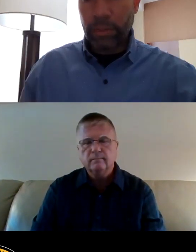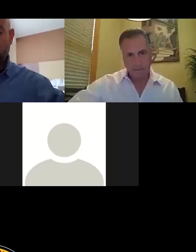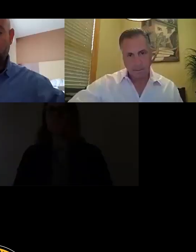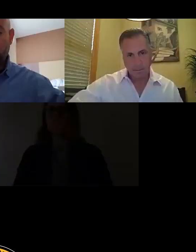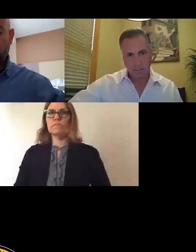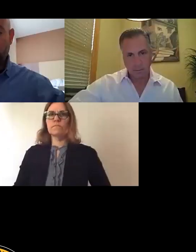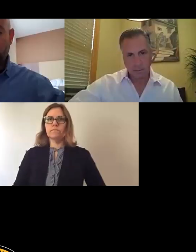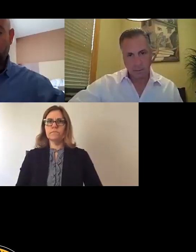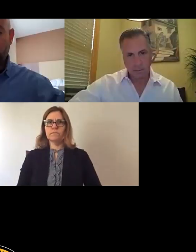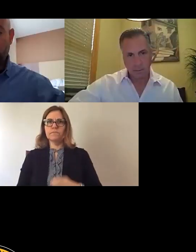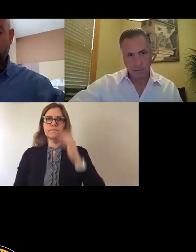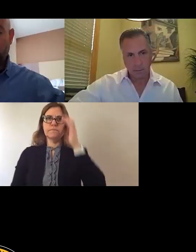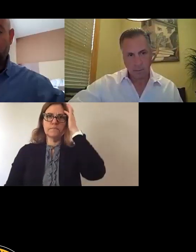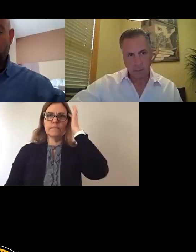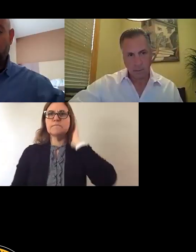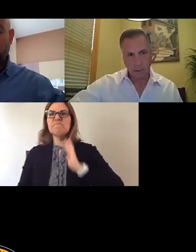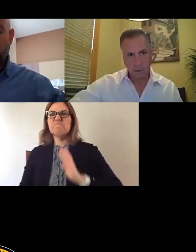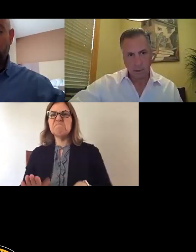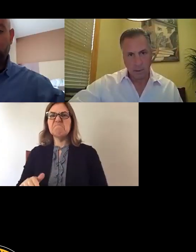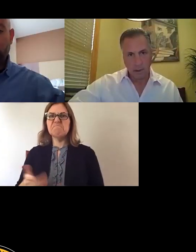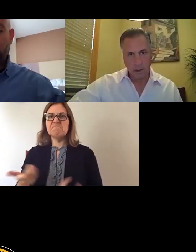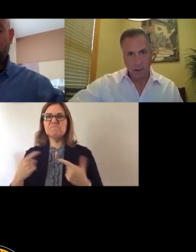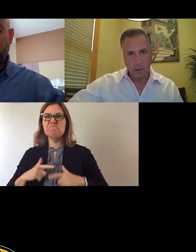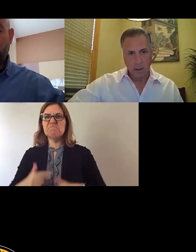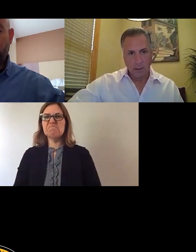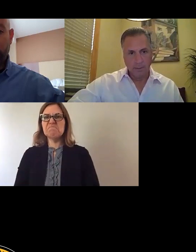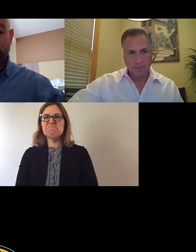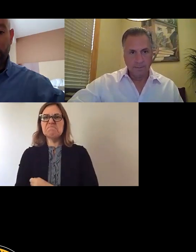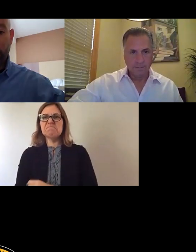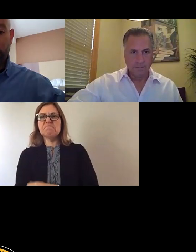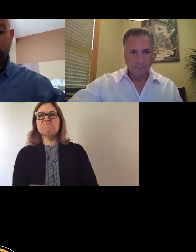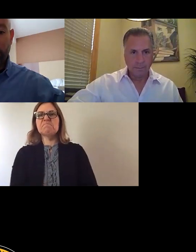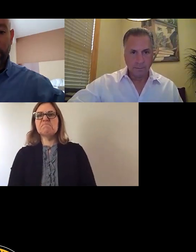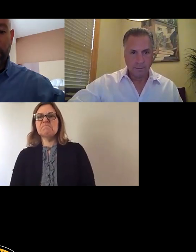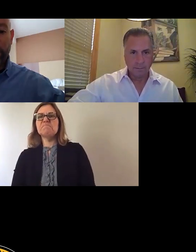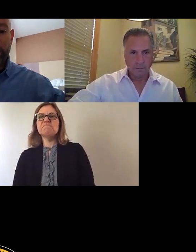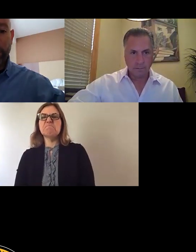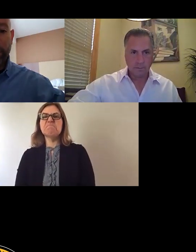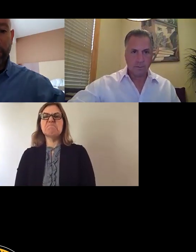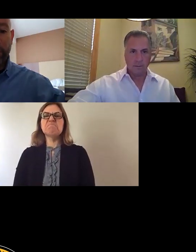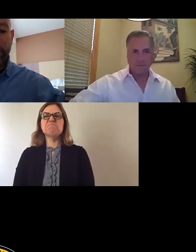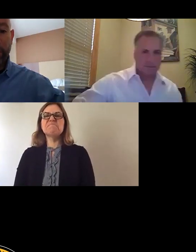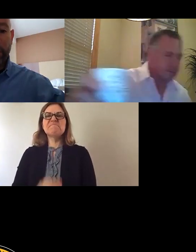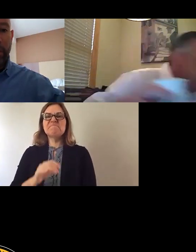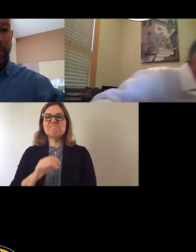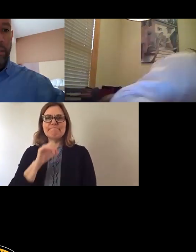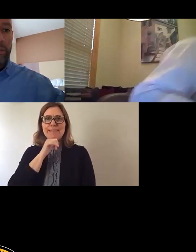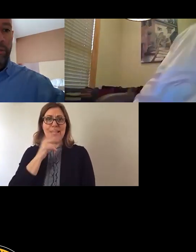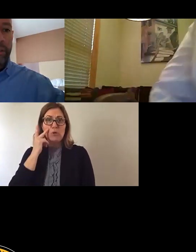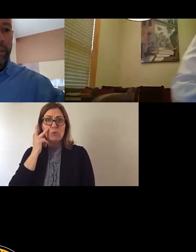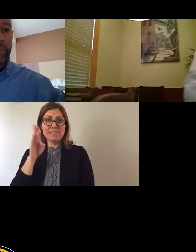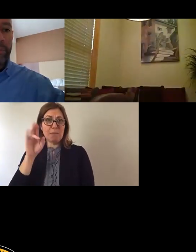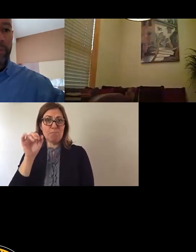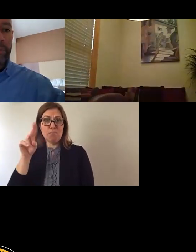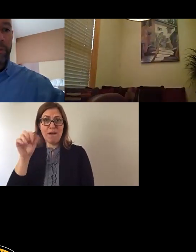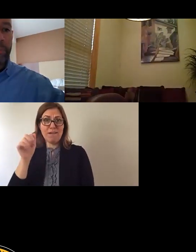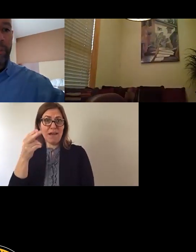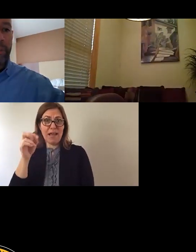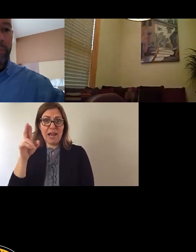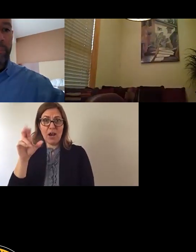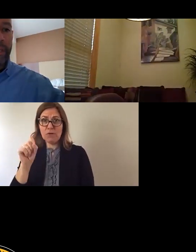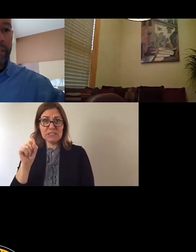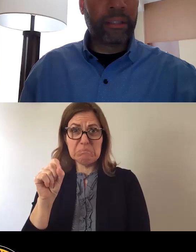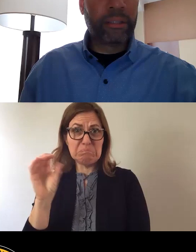Okay. I do not see Brenda Harris with us. So our next registered